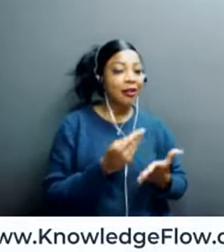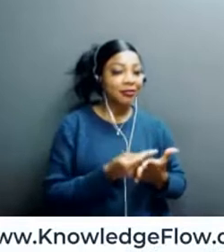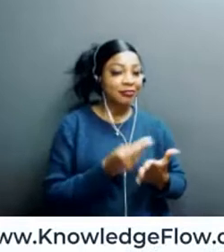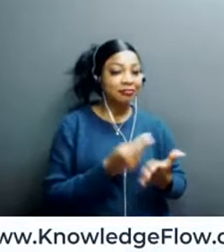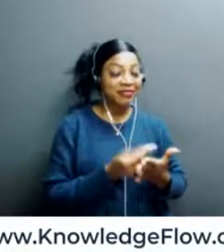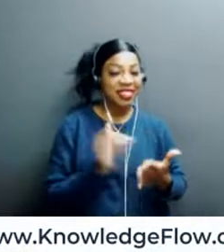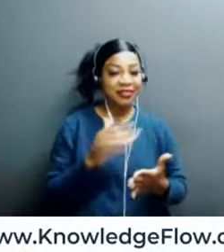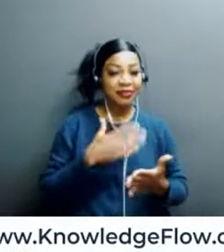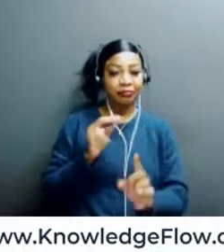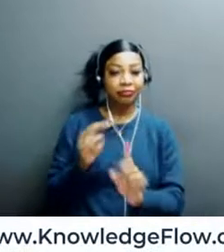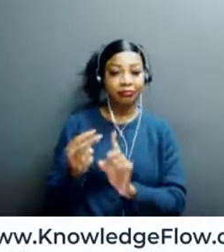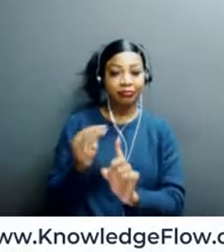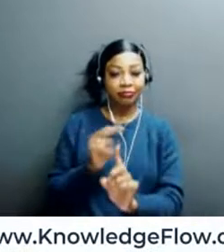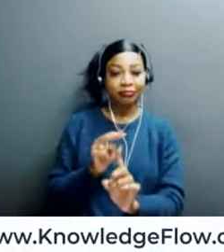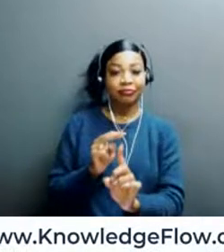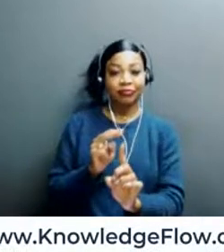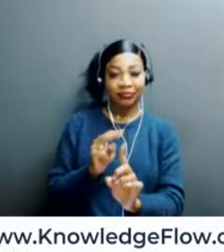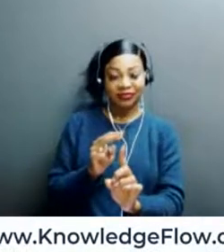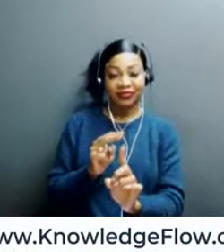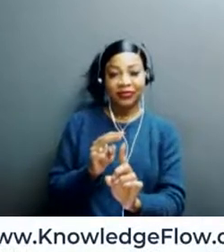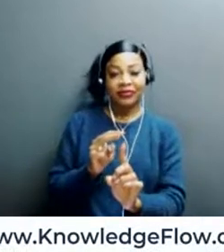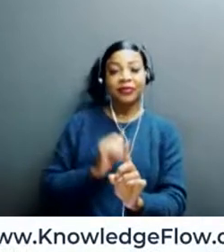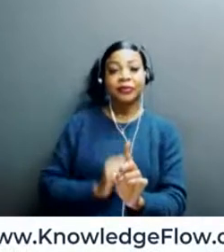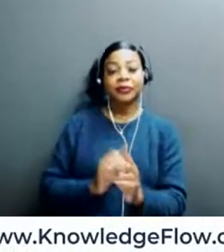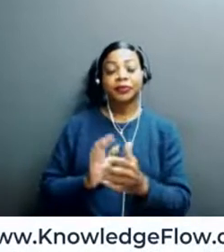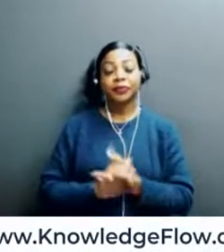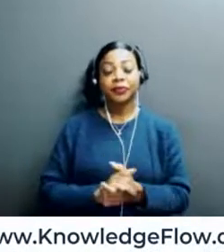perspective. So that's how I was looking at that question.